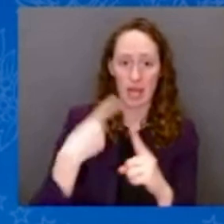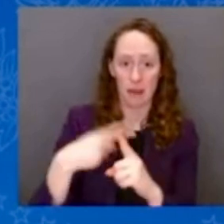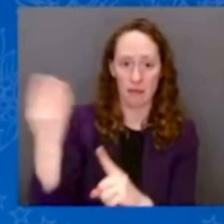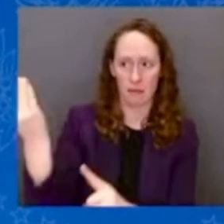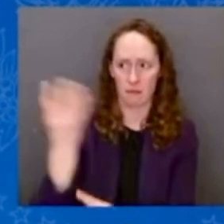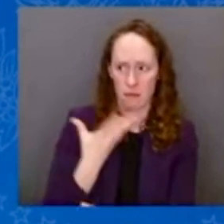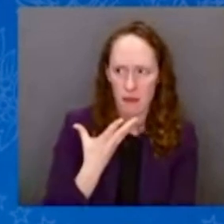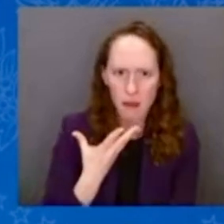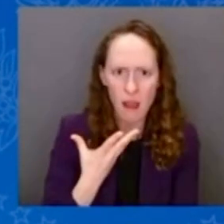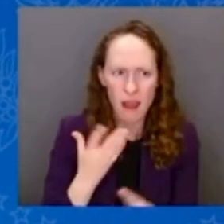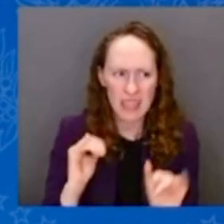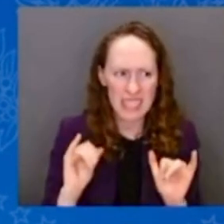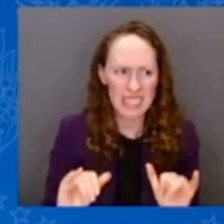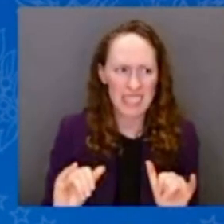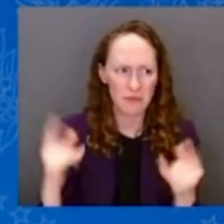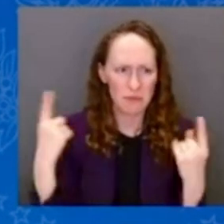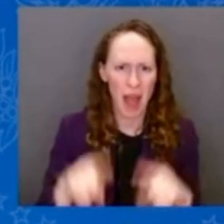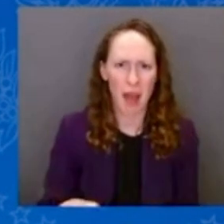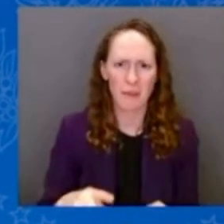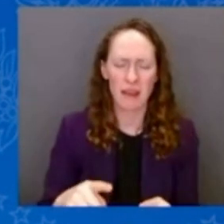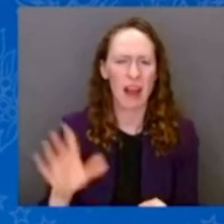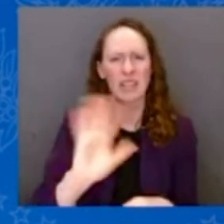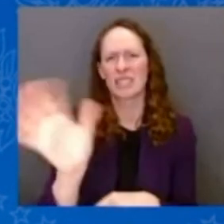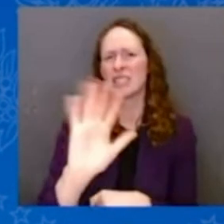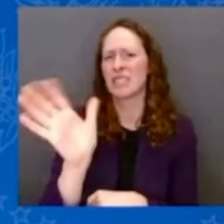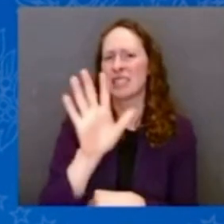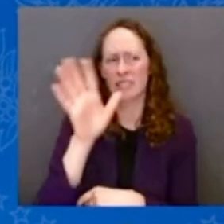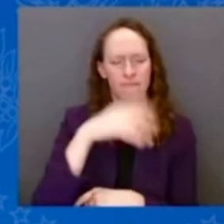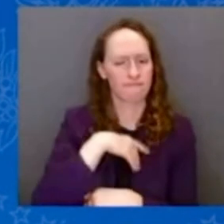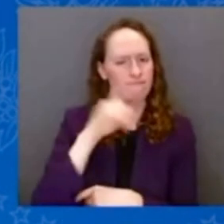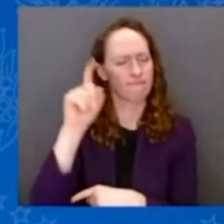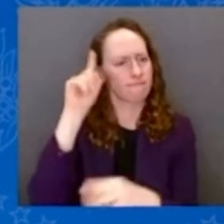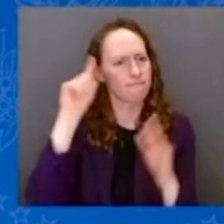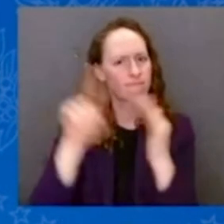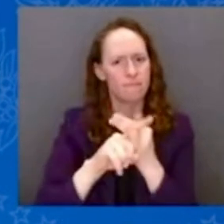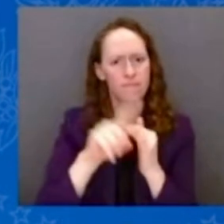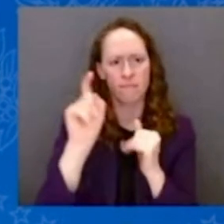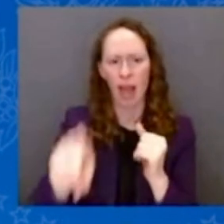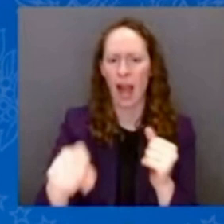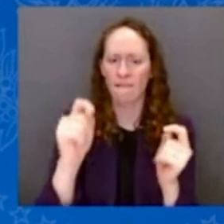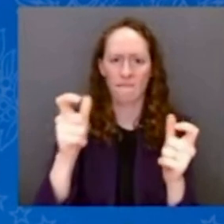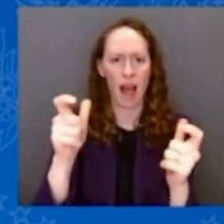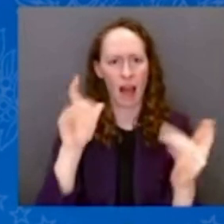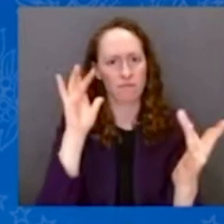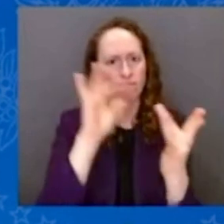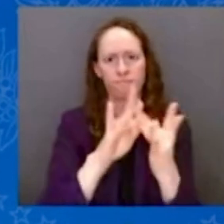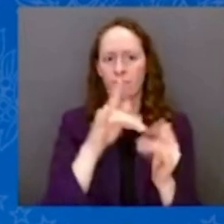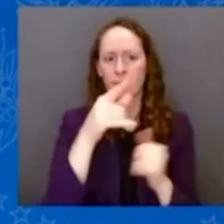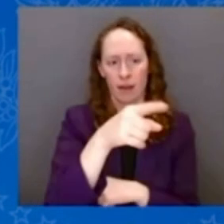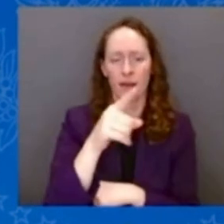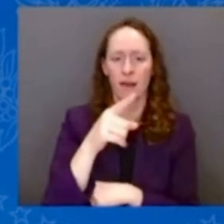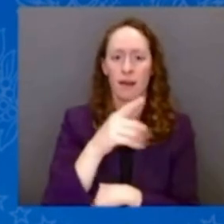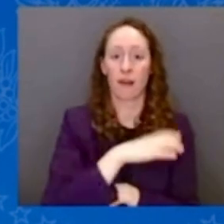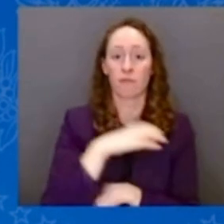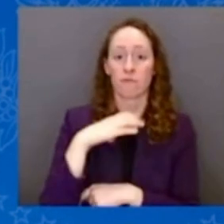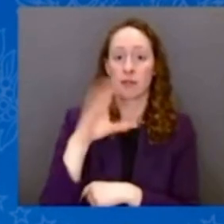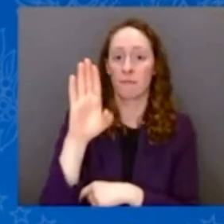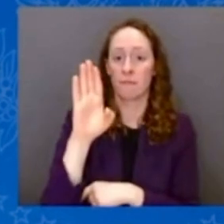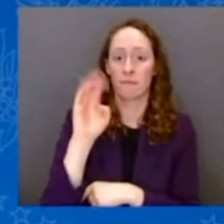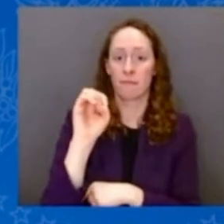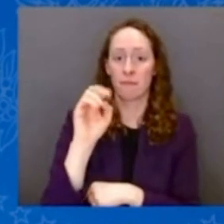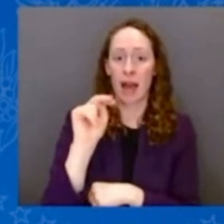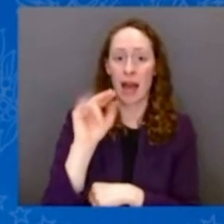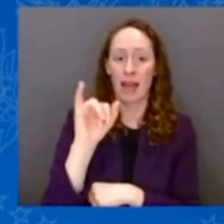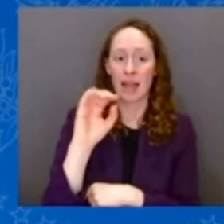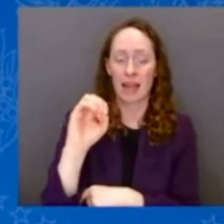Thompson. This is his district. He treats it like his home. He's been a steadfast leader in